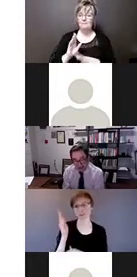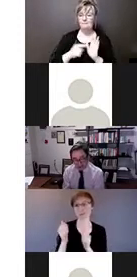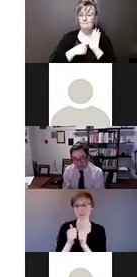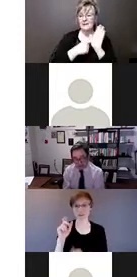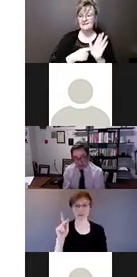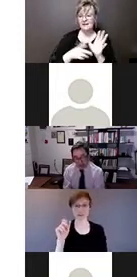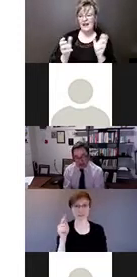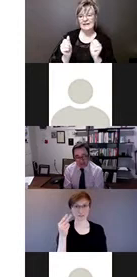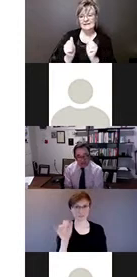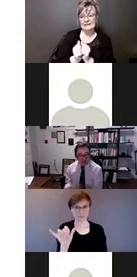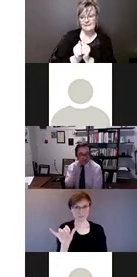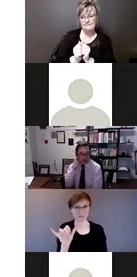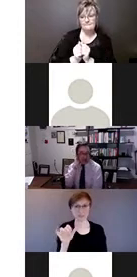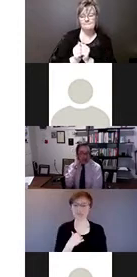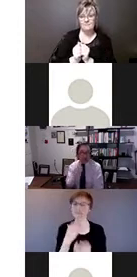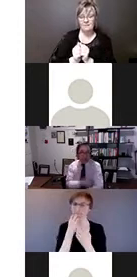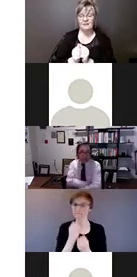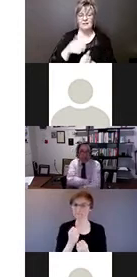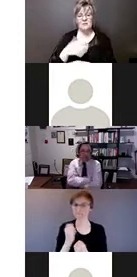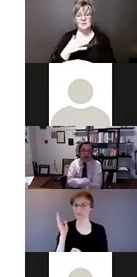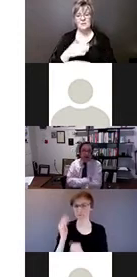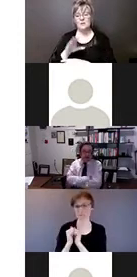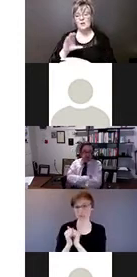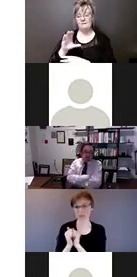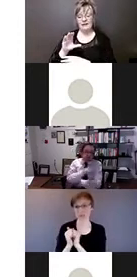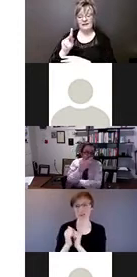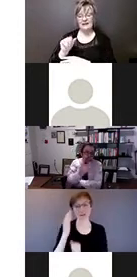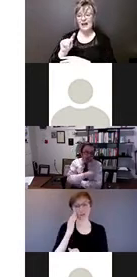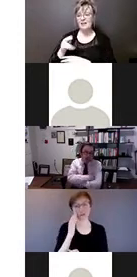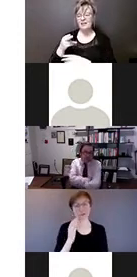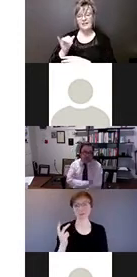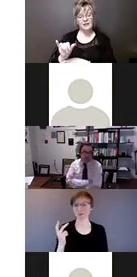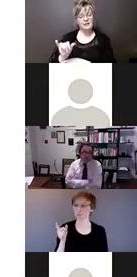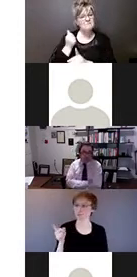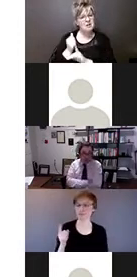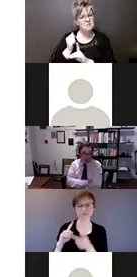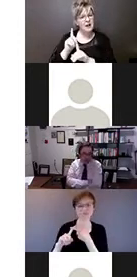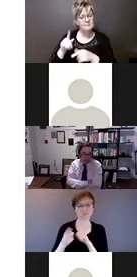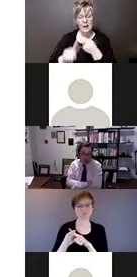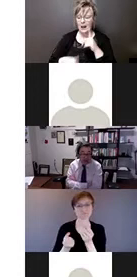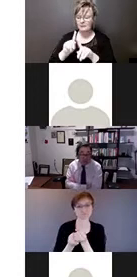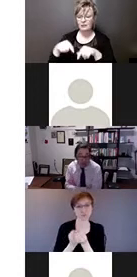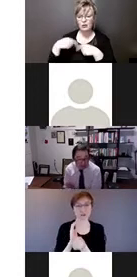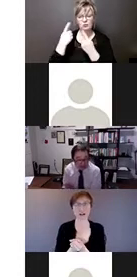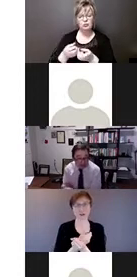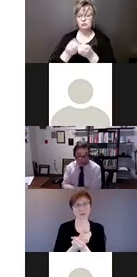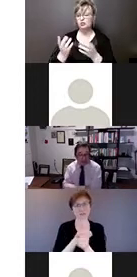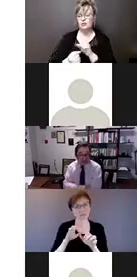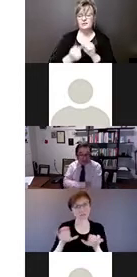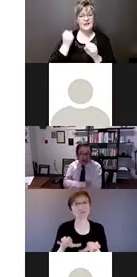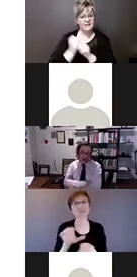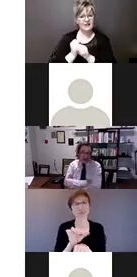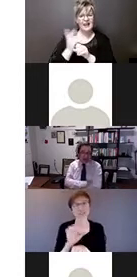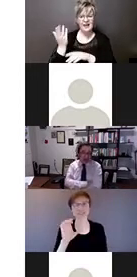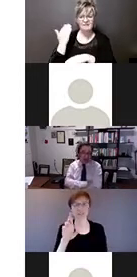I especially value that because Kathy has been a real friend through our effort with the CRPD back in the days